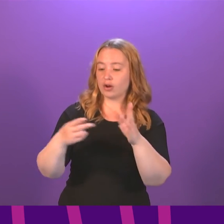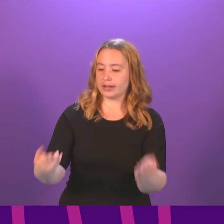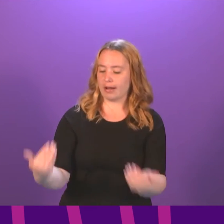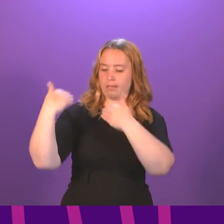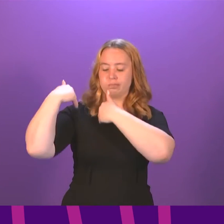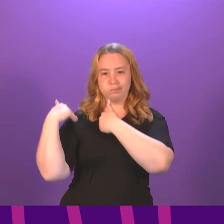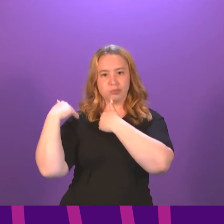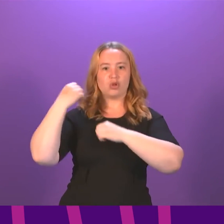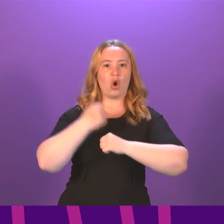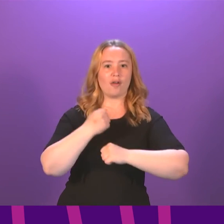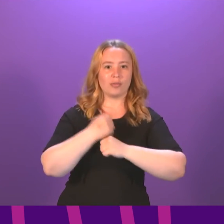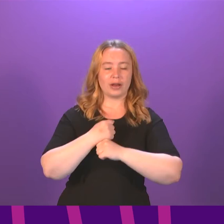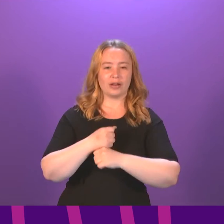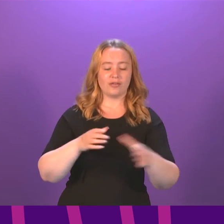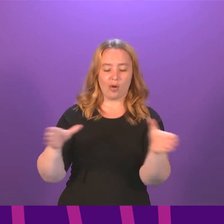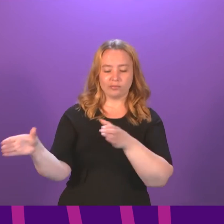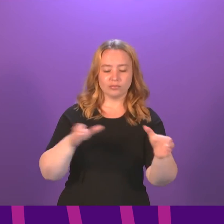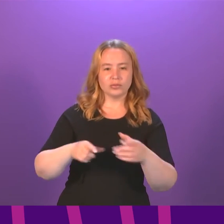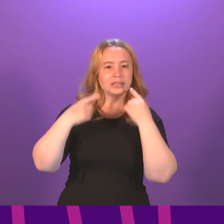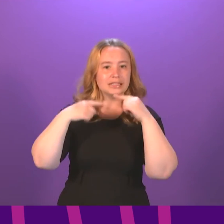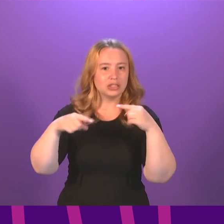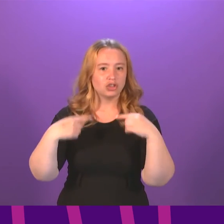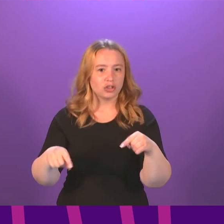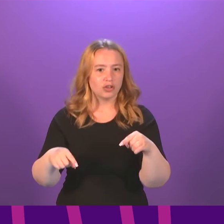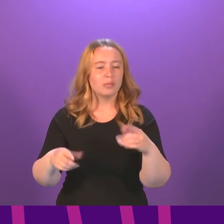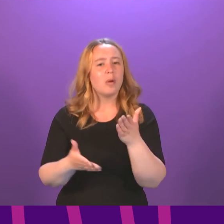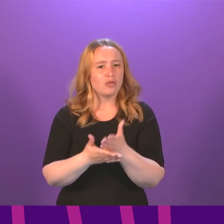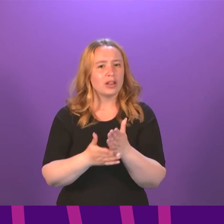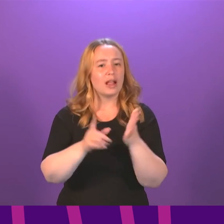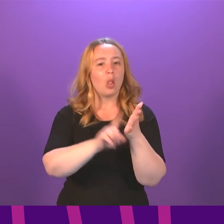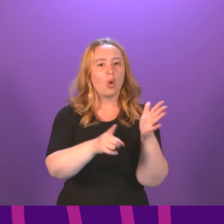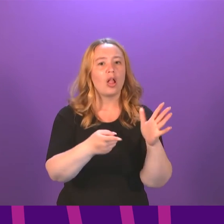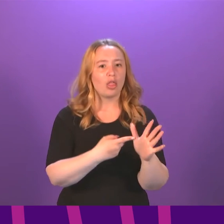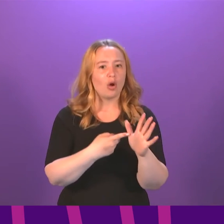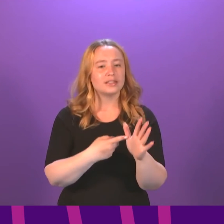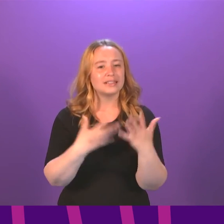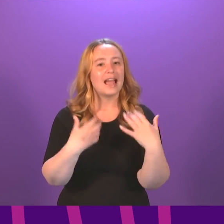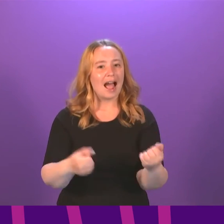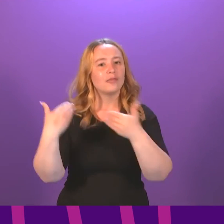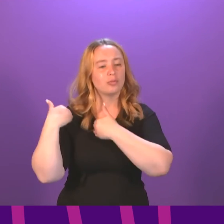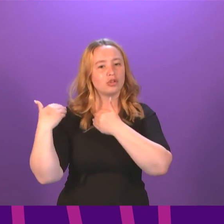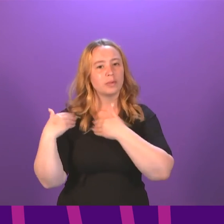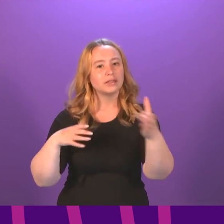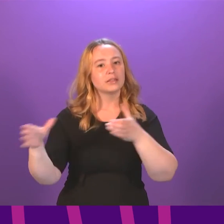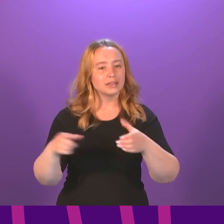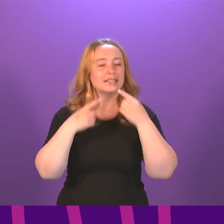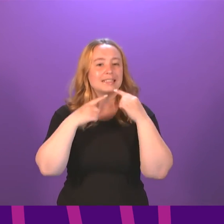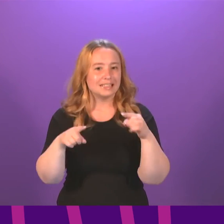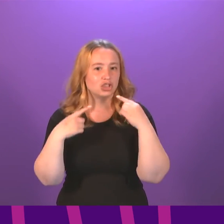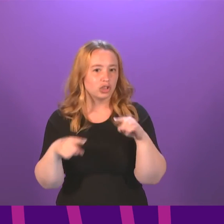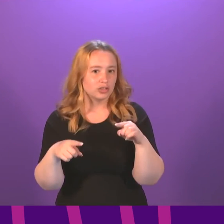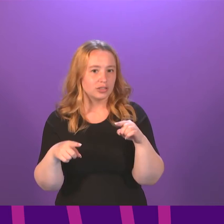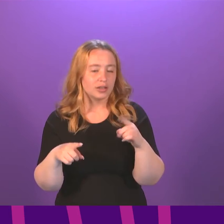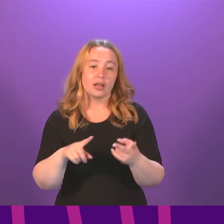for the employment of and the terms and conditions of teachers, he should say so. In which case, it would run